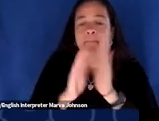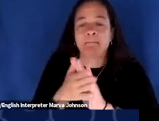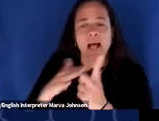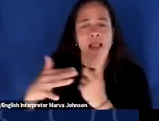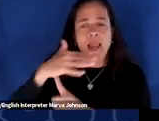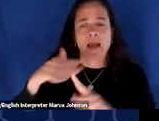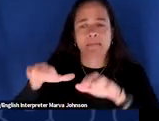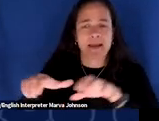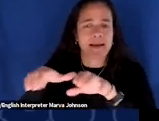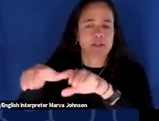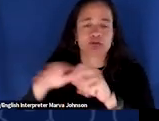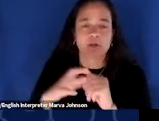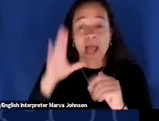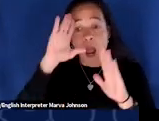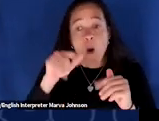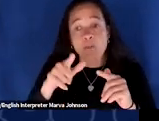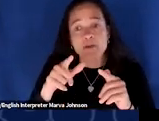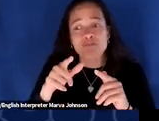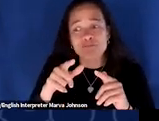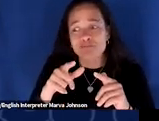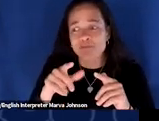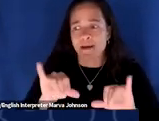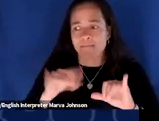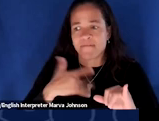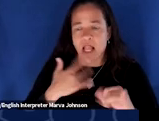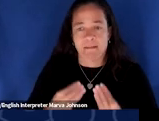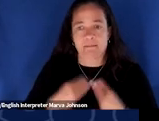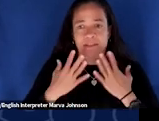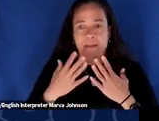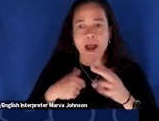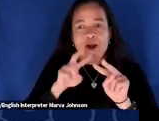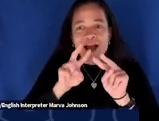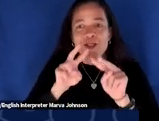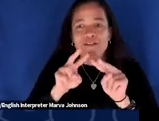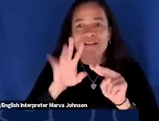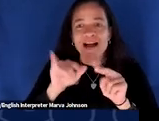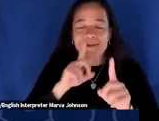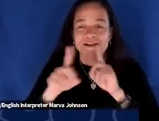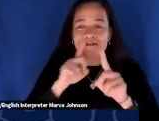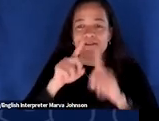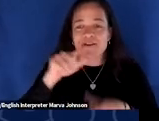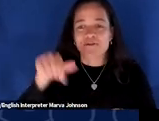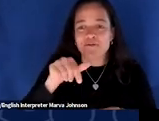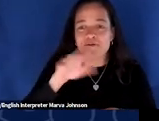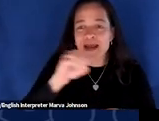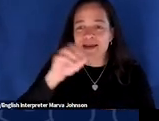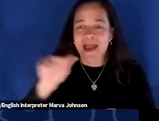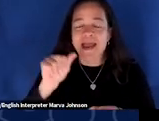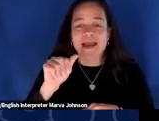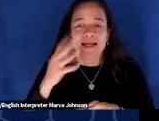encouraging and you know i really look forward to our conversation in the q a uh and to see you know how these ideas are resonating with you